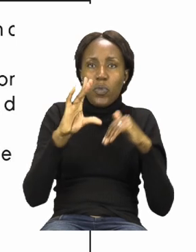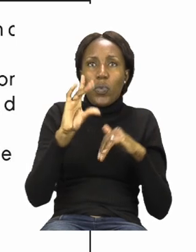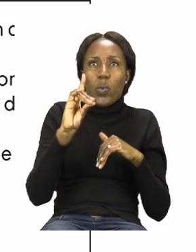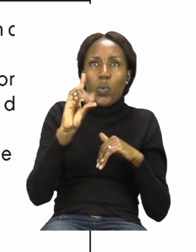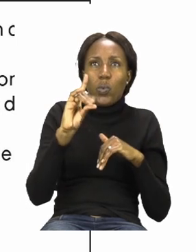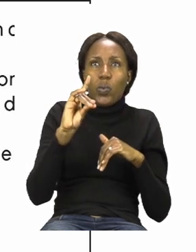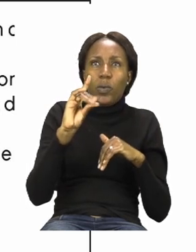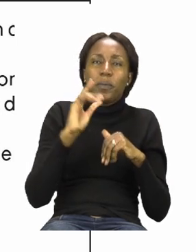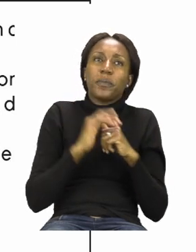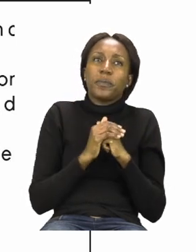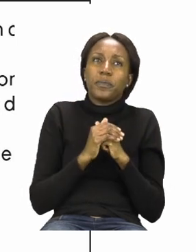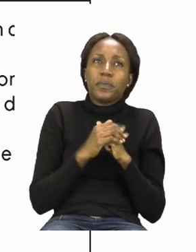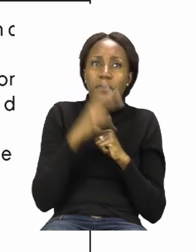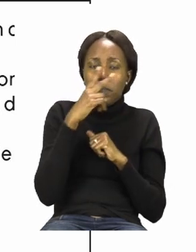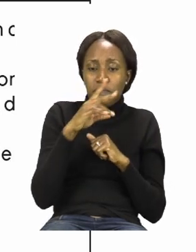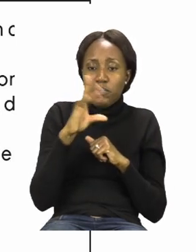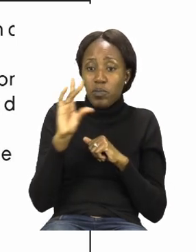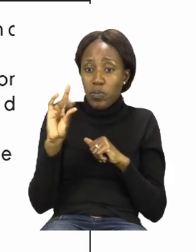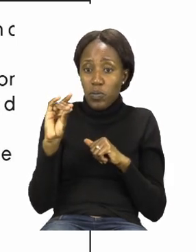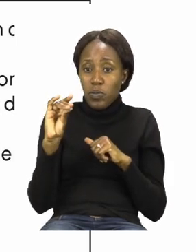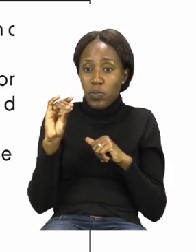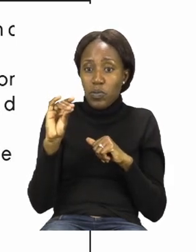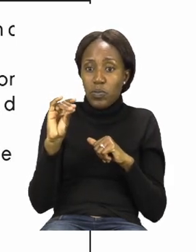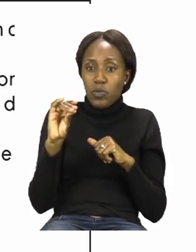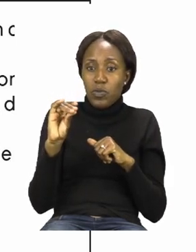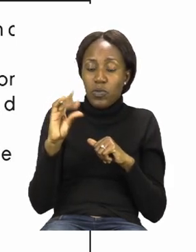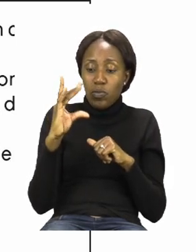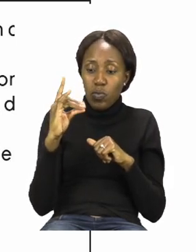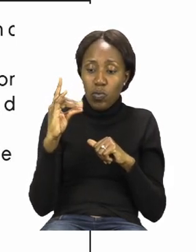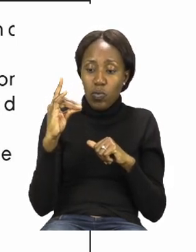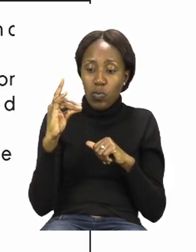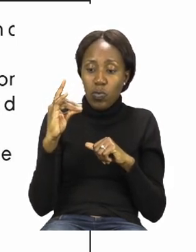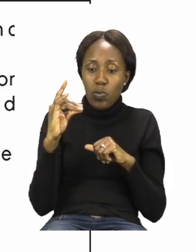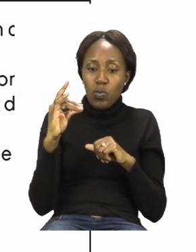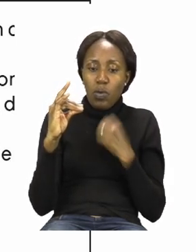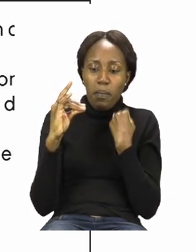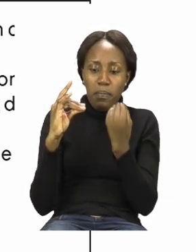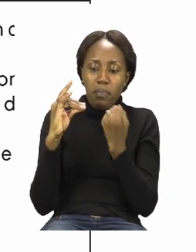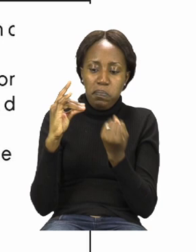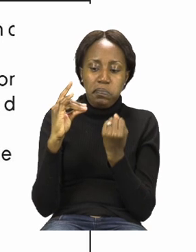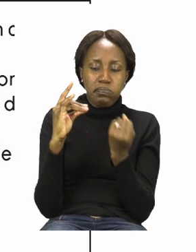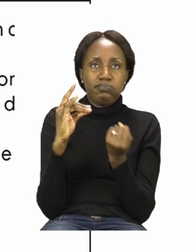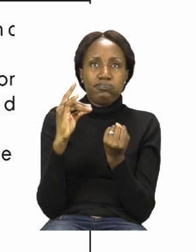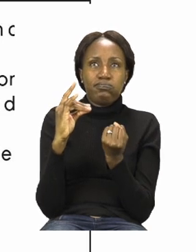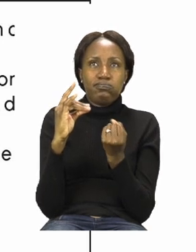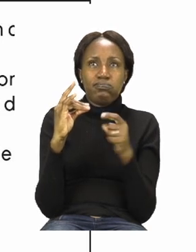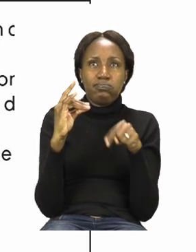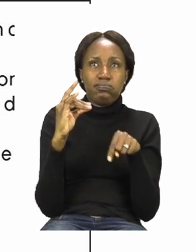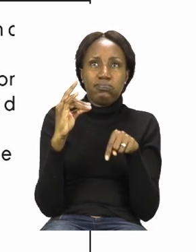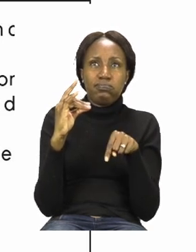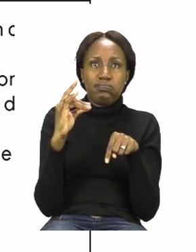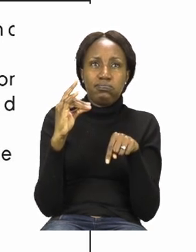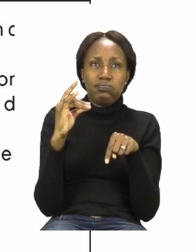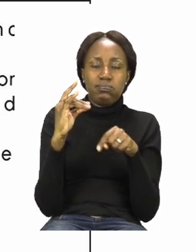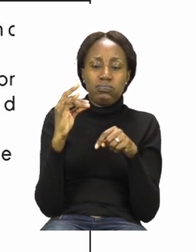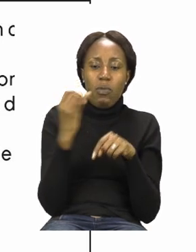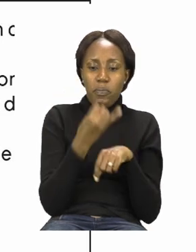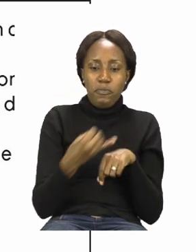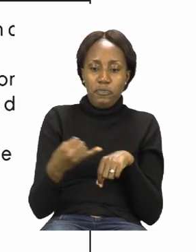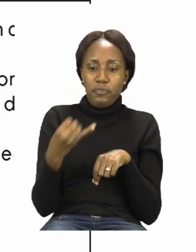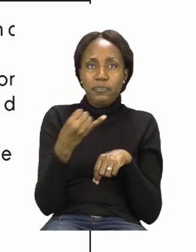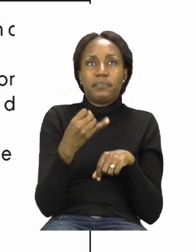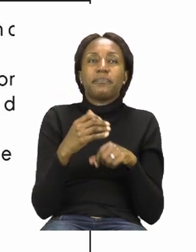You can see that we have a cute little dog there. And you need to draw a ball in front